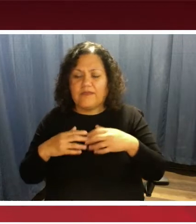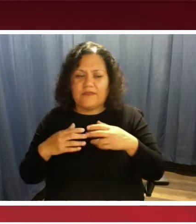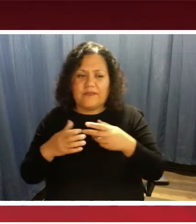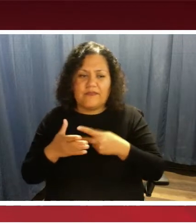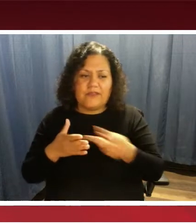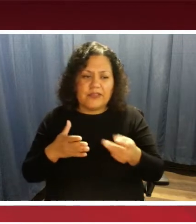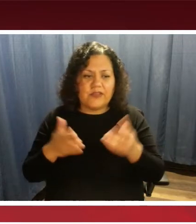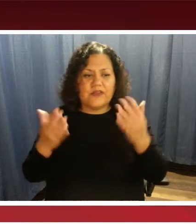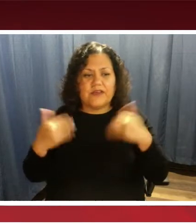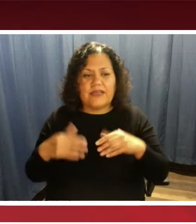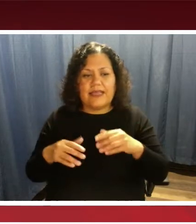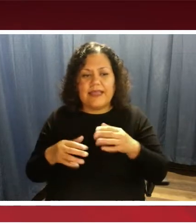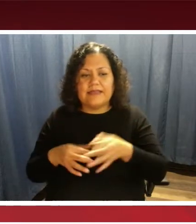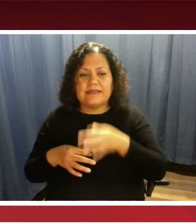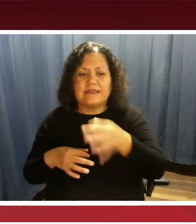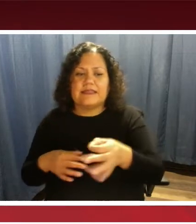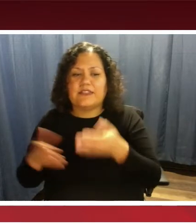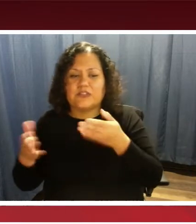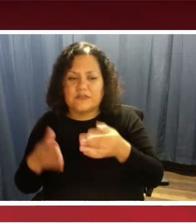by other riders.